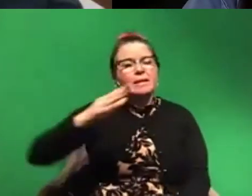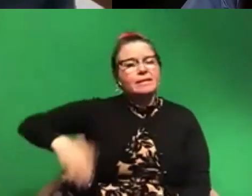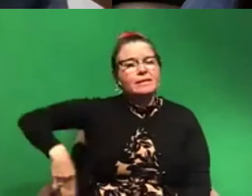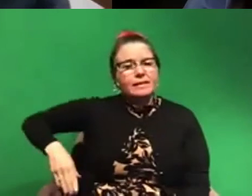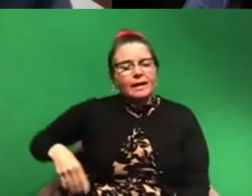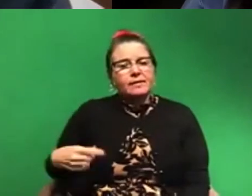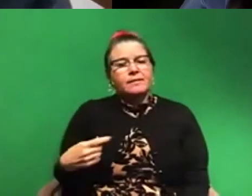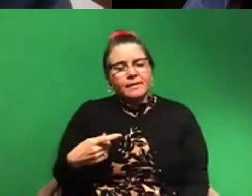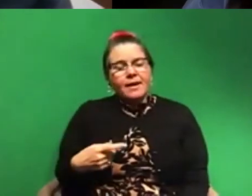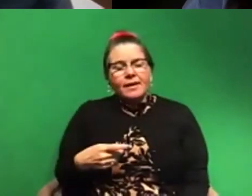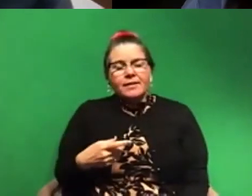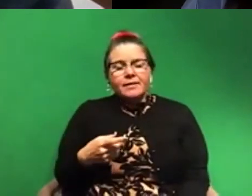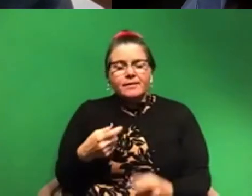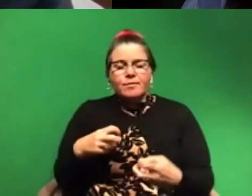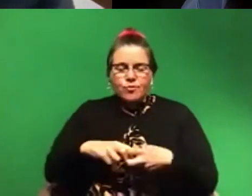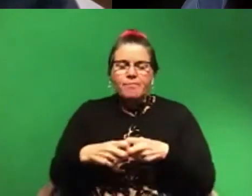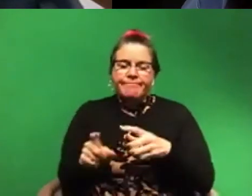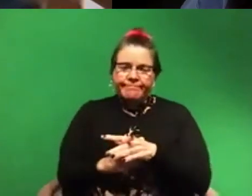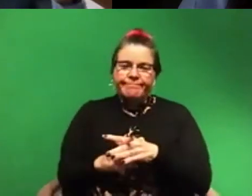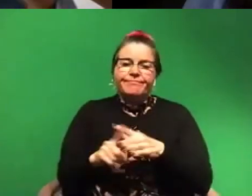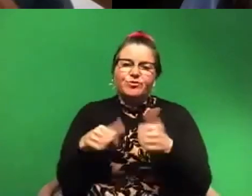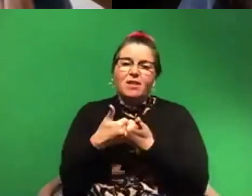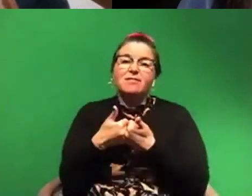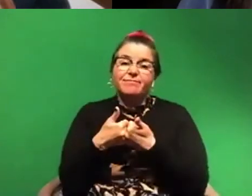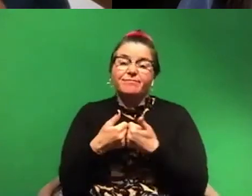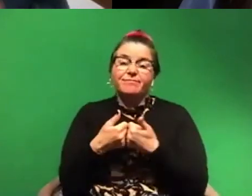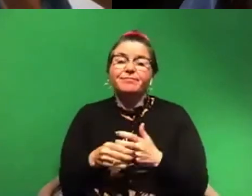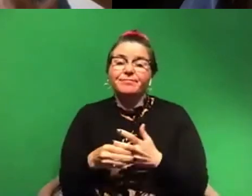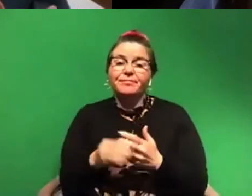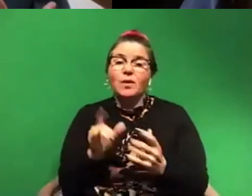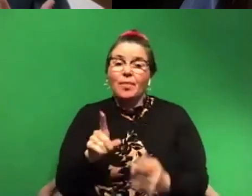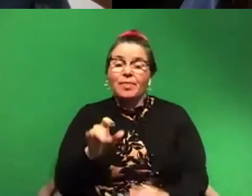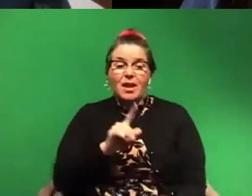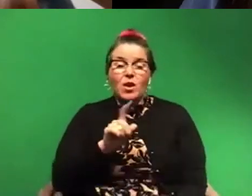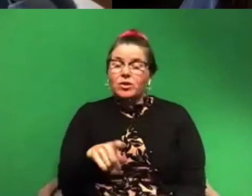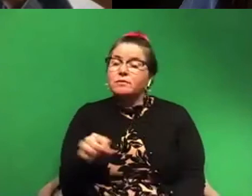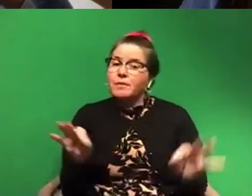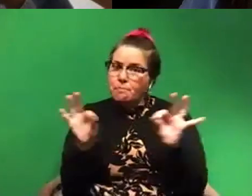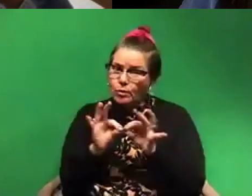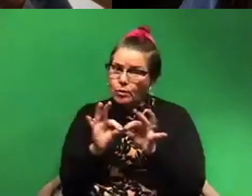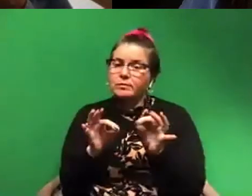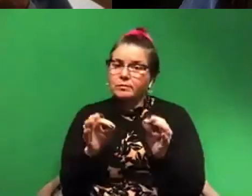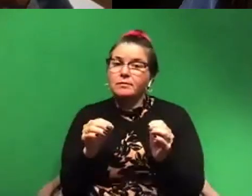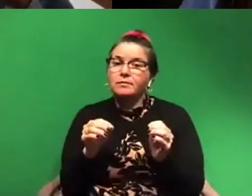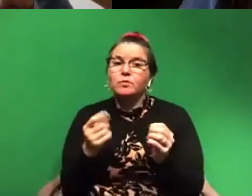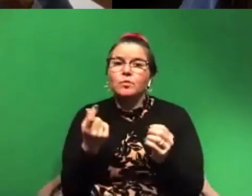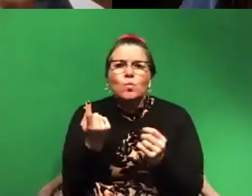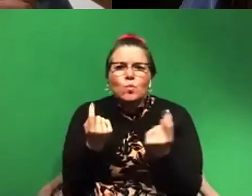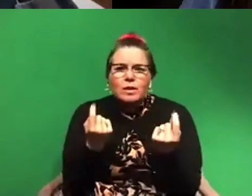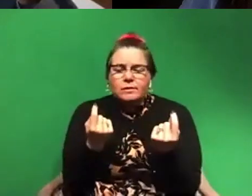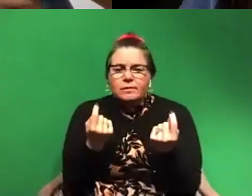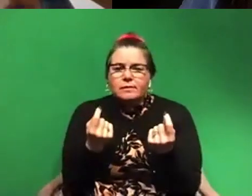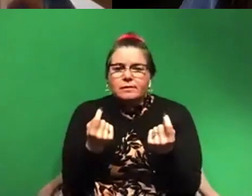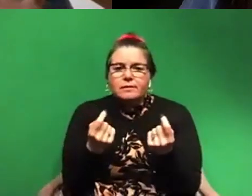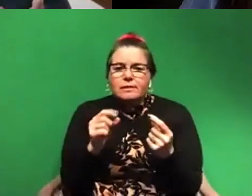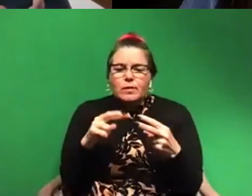that a lot too, so that's another challenge we're facing. So that question is really important to us. What is the, what is the sequence that